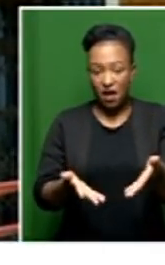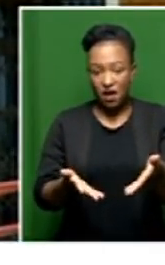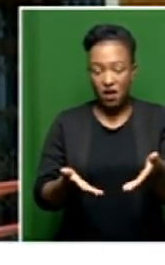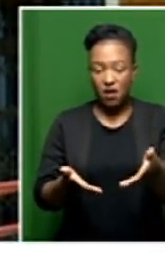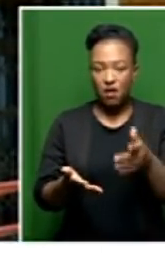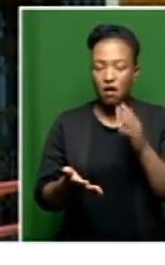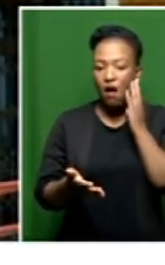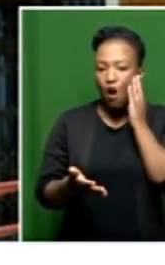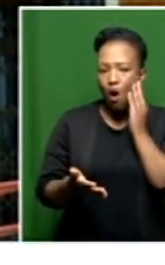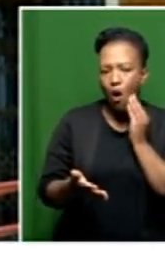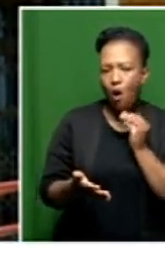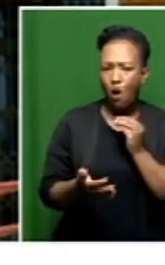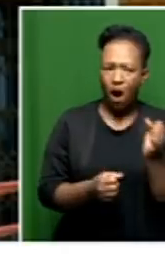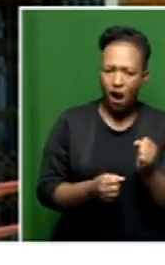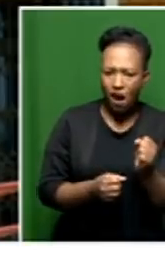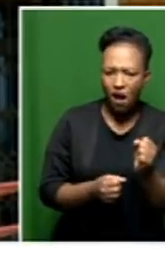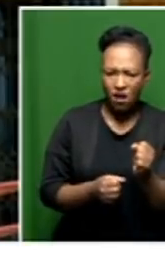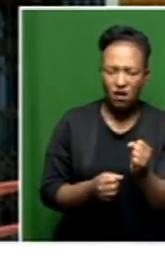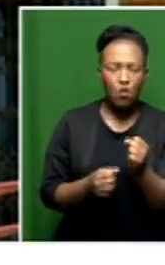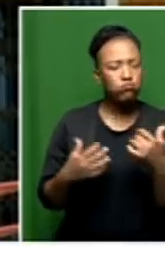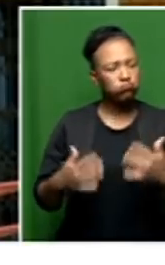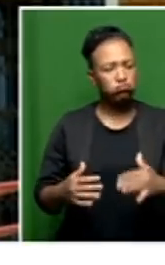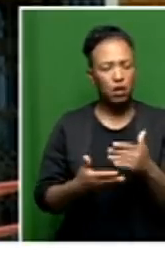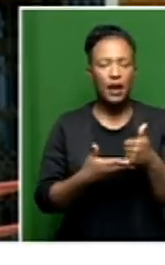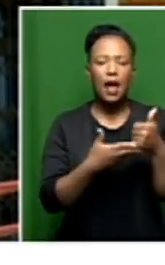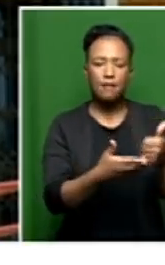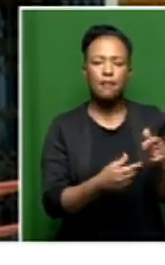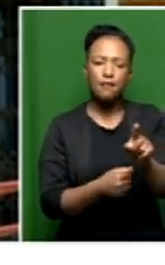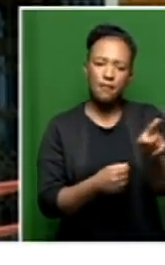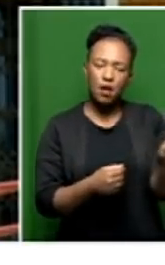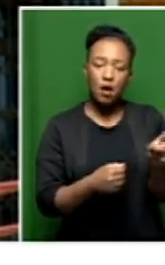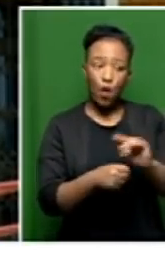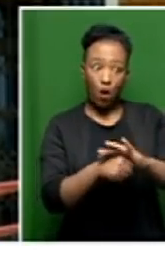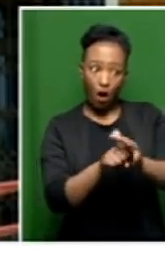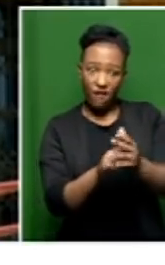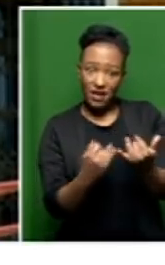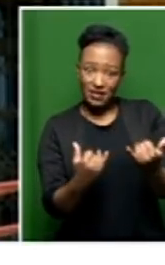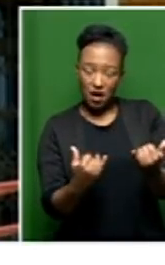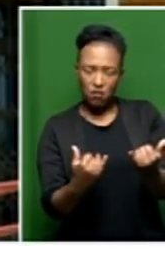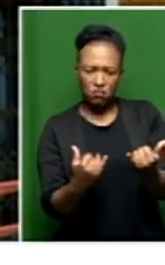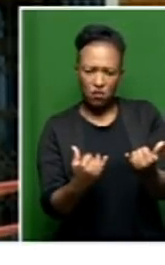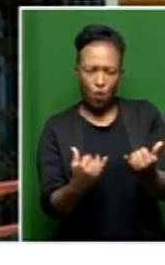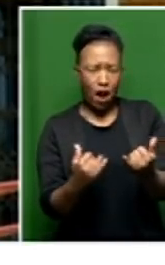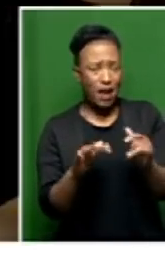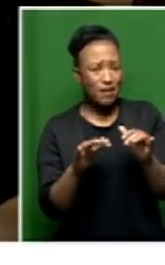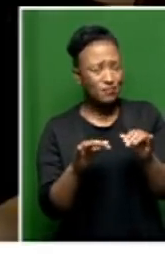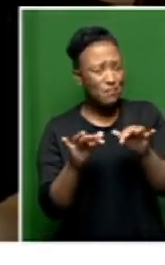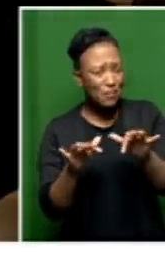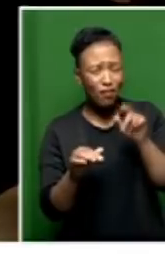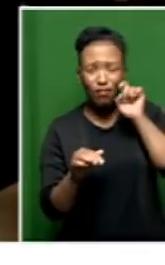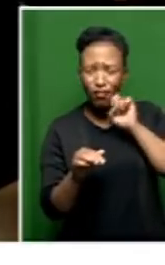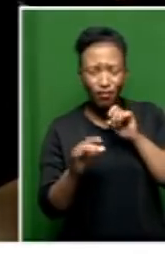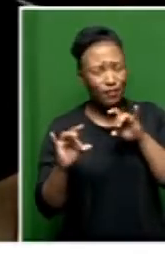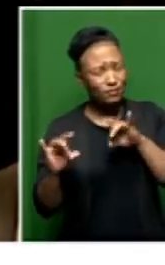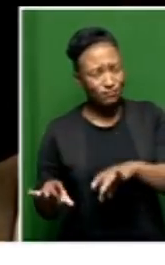they will do with this place. It's COVID. We've seen how COVID terrorizes Abantabatala. We have every resources that we can actually make the